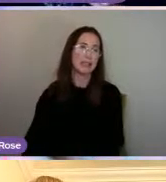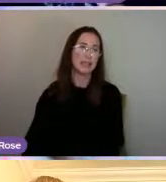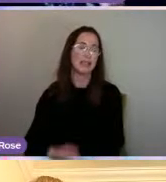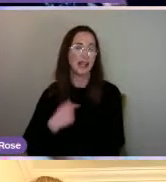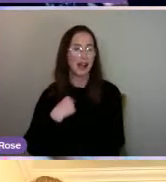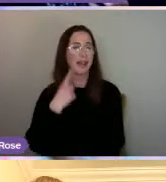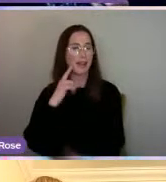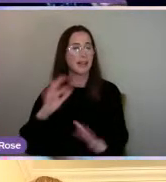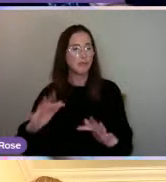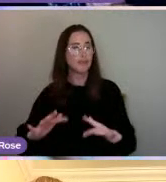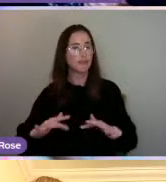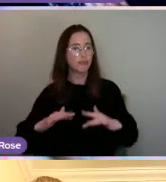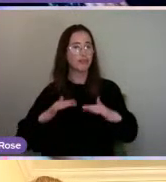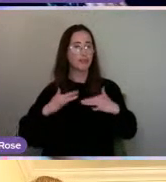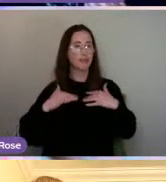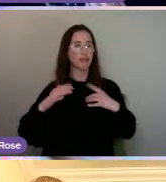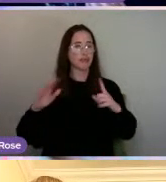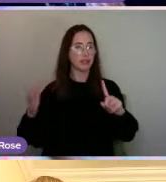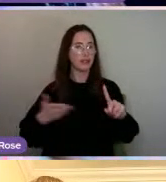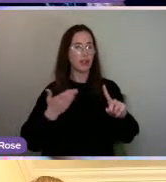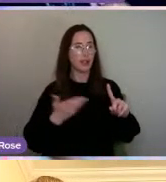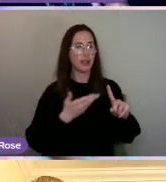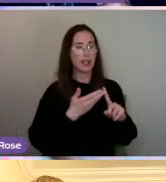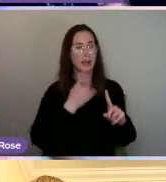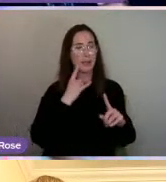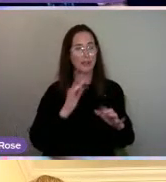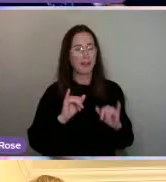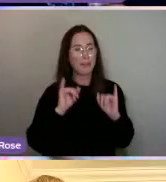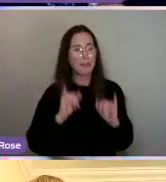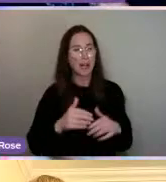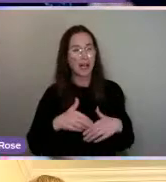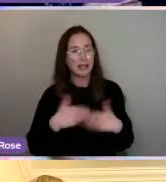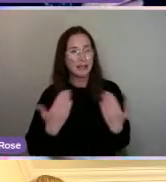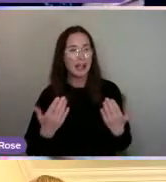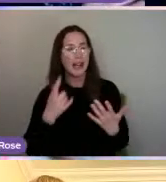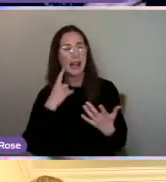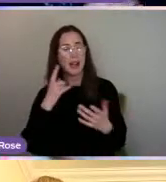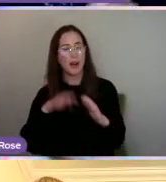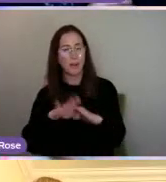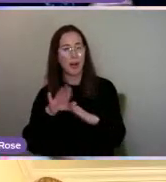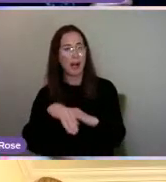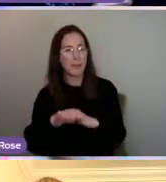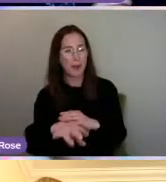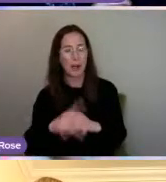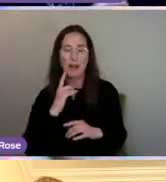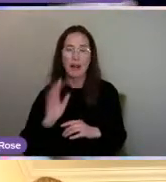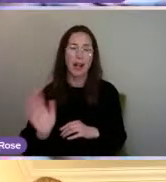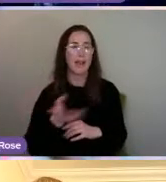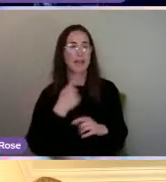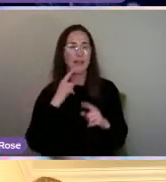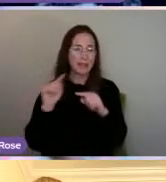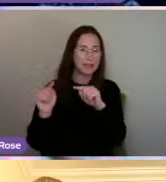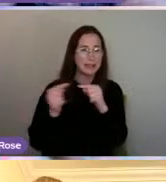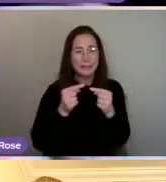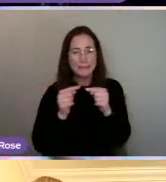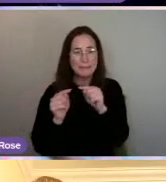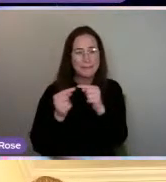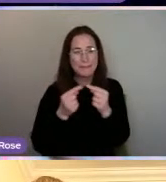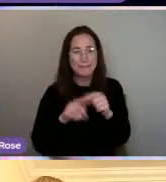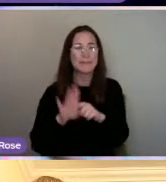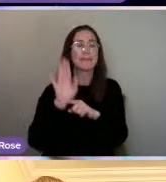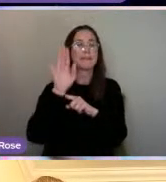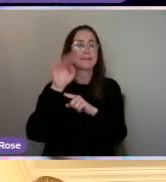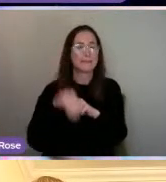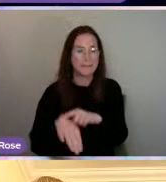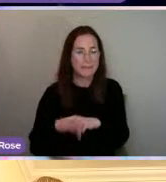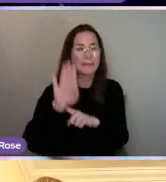can resonate with that sort of journey, whether you're having a bad day or whether you have something like bipolar. You know, everybody has these peaks and troughs,